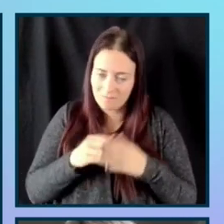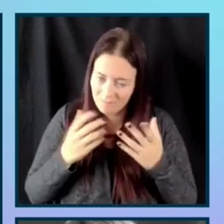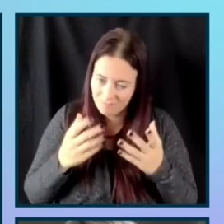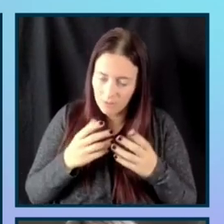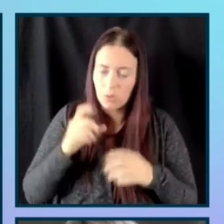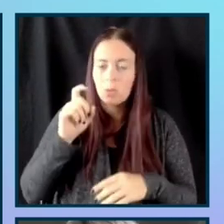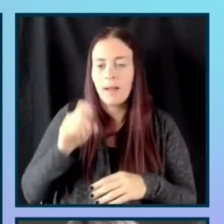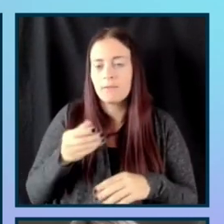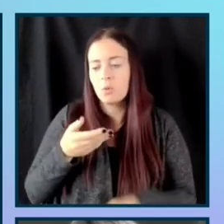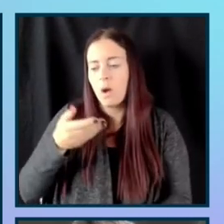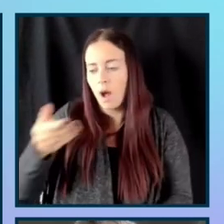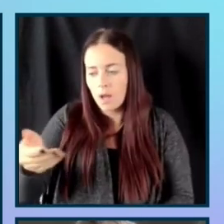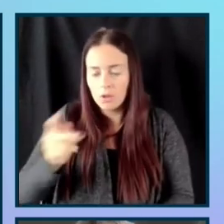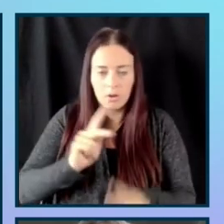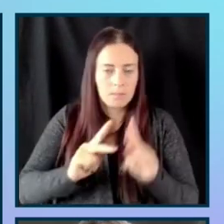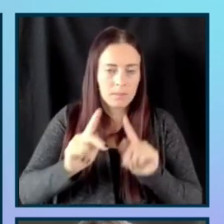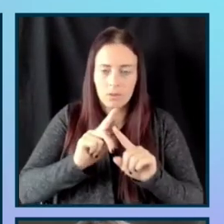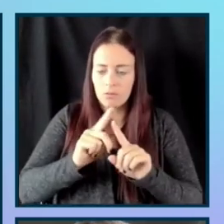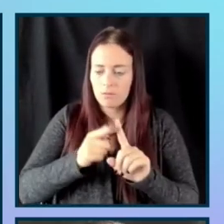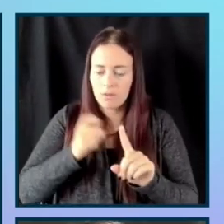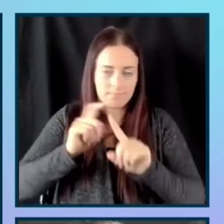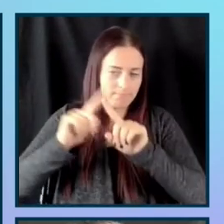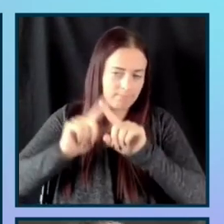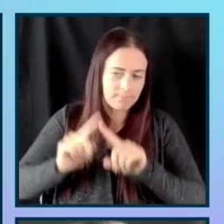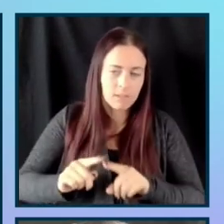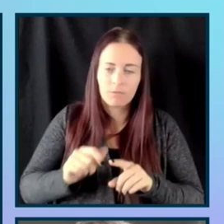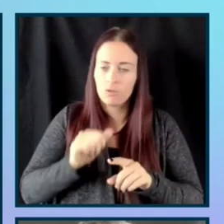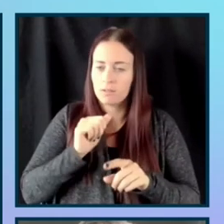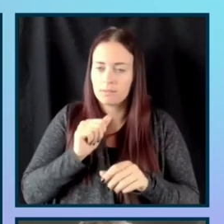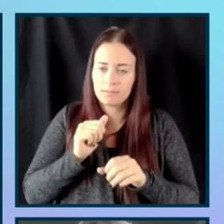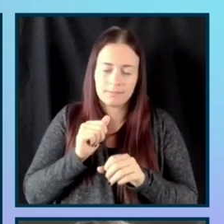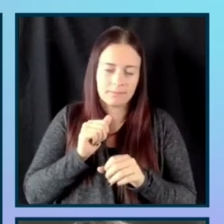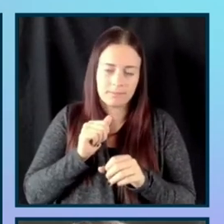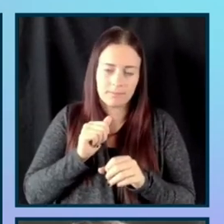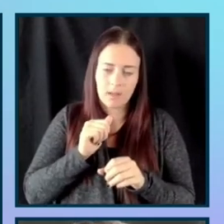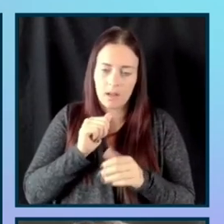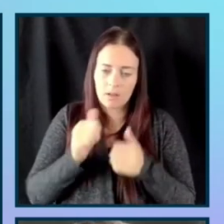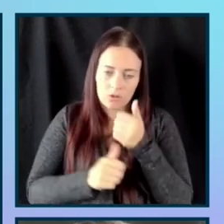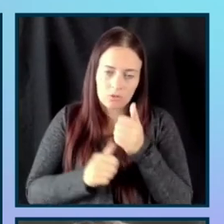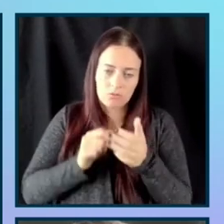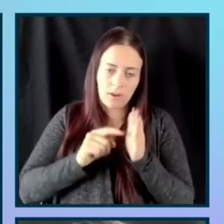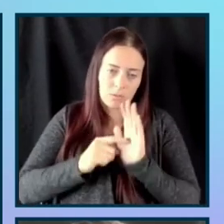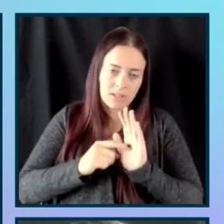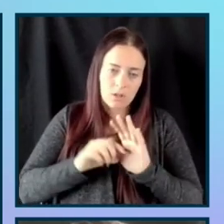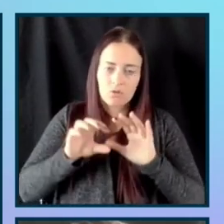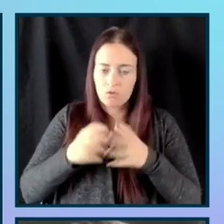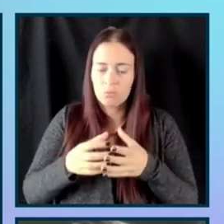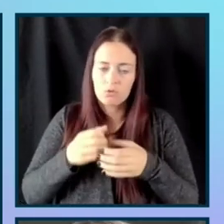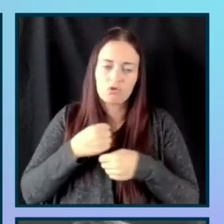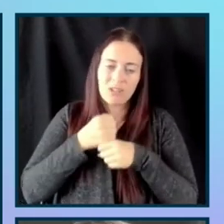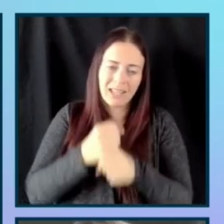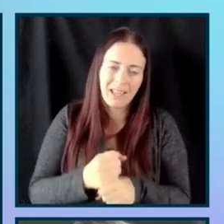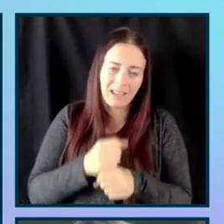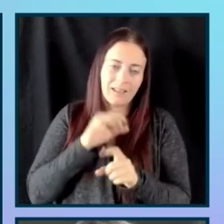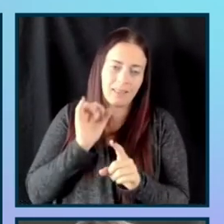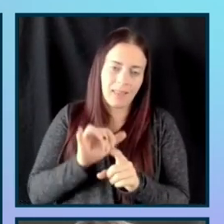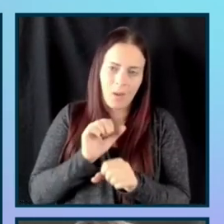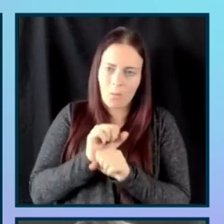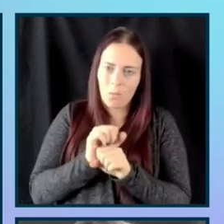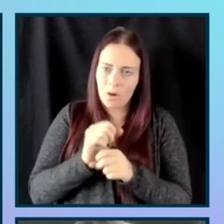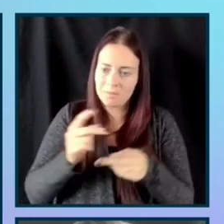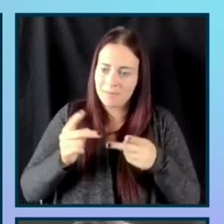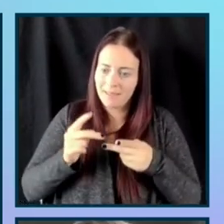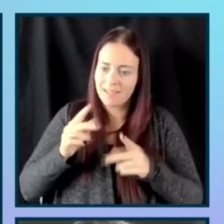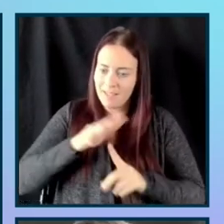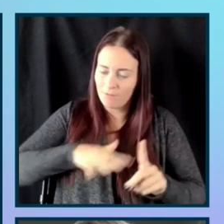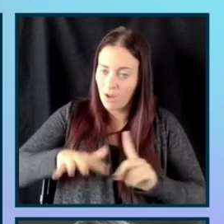from underrepresented groups to be able to create an inclusive workplace. So first of all is just looking at your workplace and making